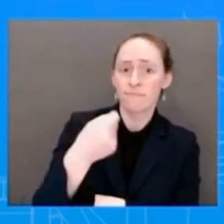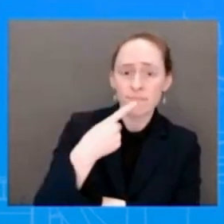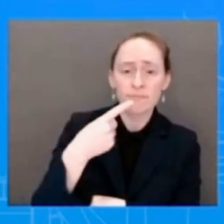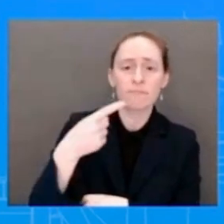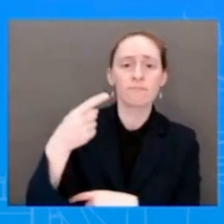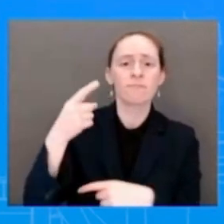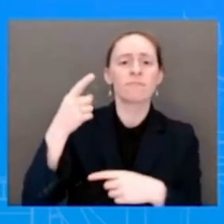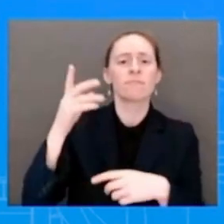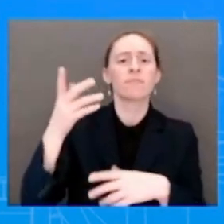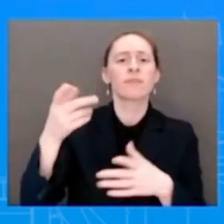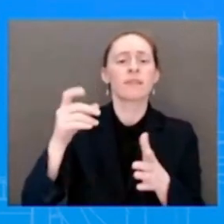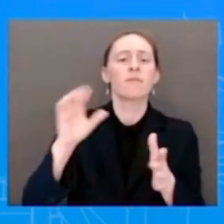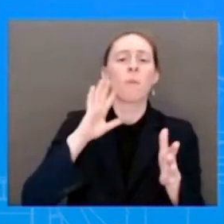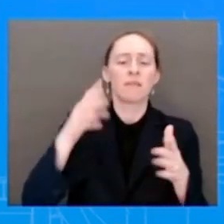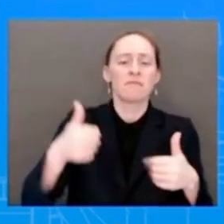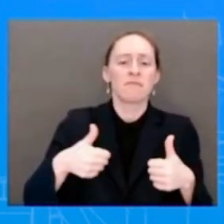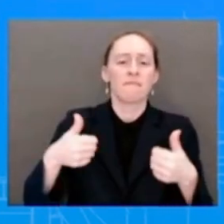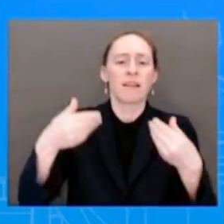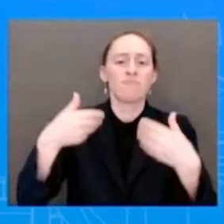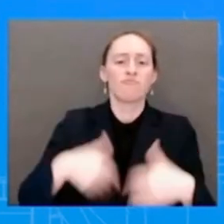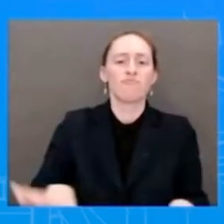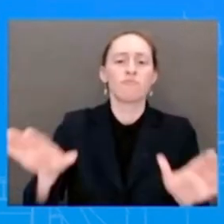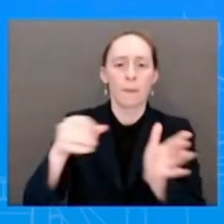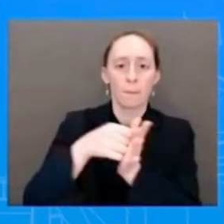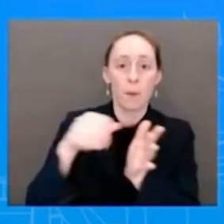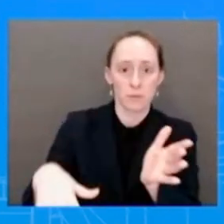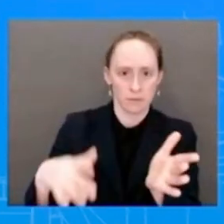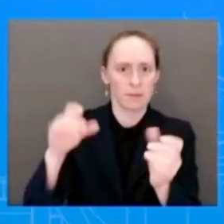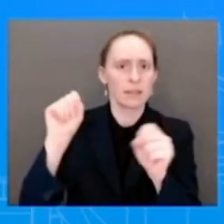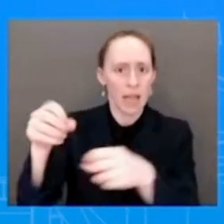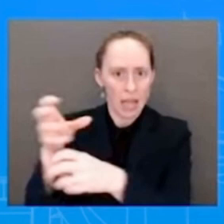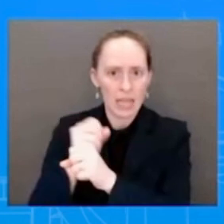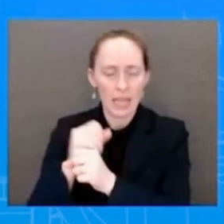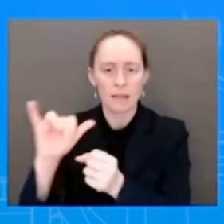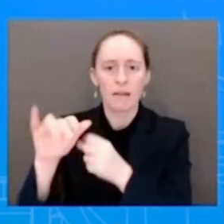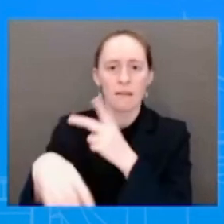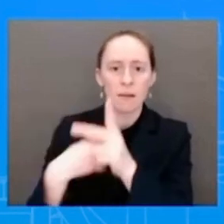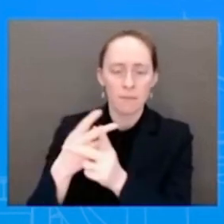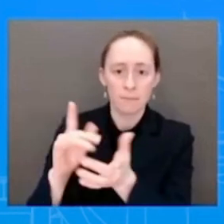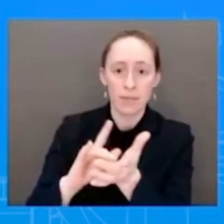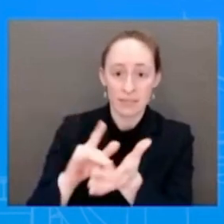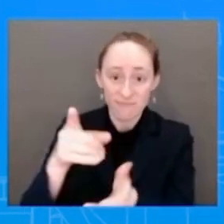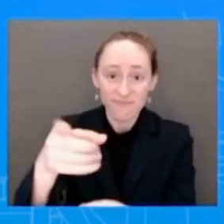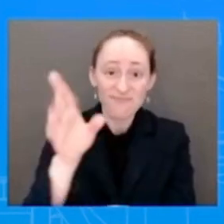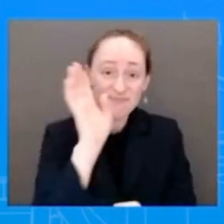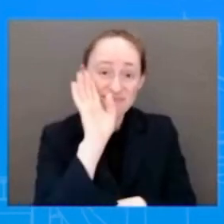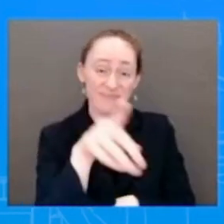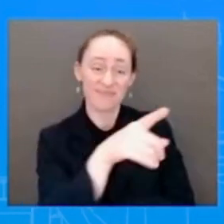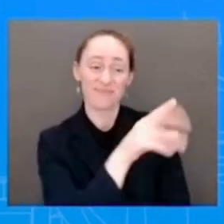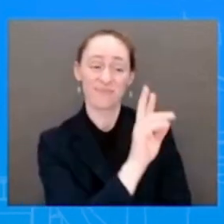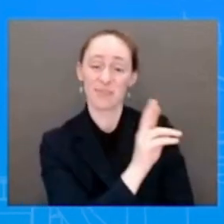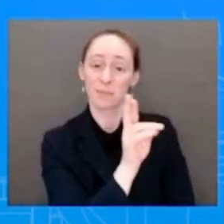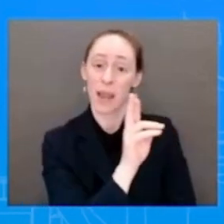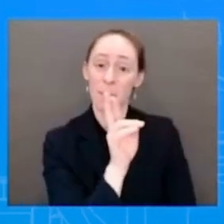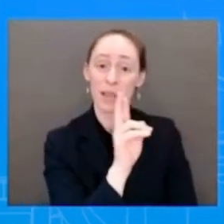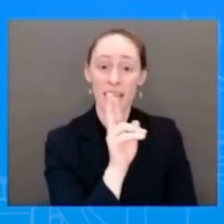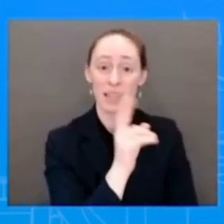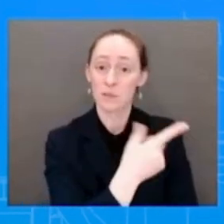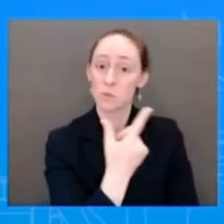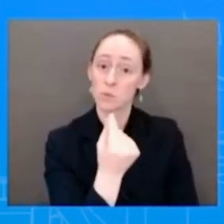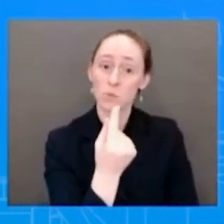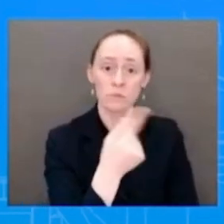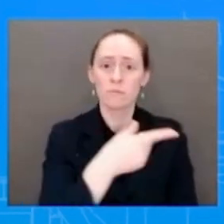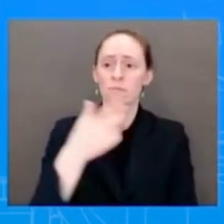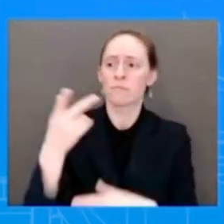face of Republican officials denying the science, threatening pharmacies, and fighting access to safe FDA-approved medication.